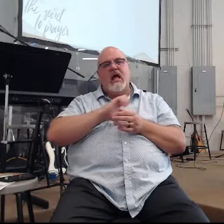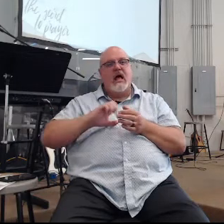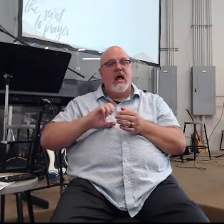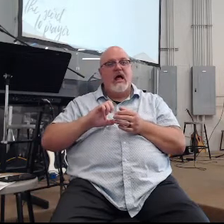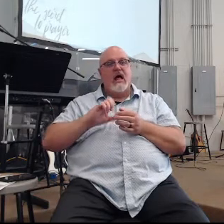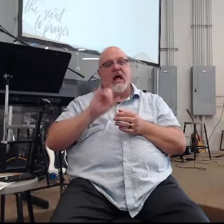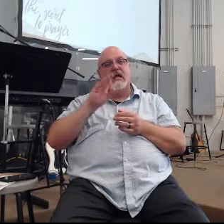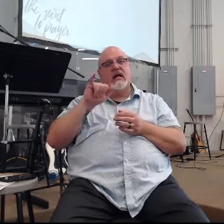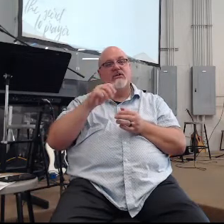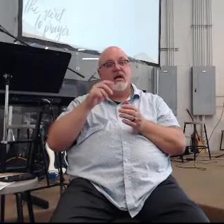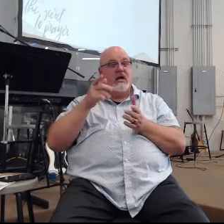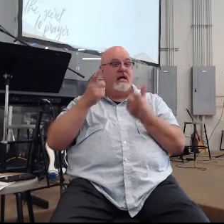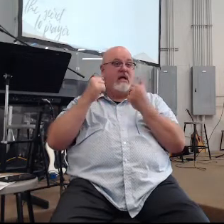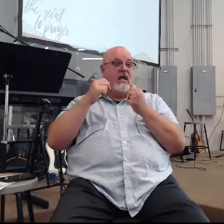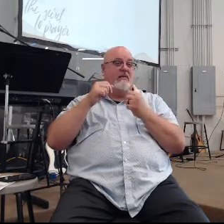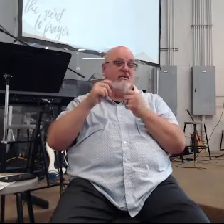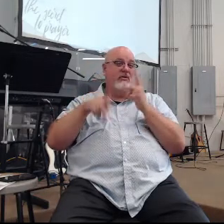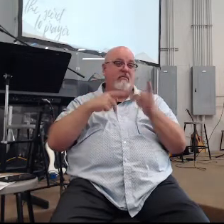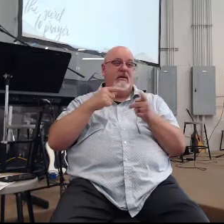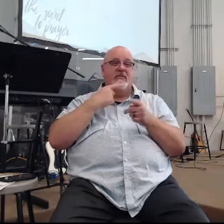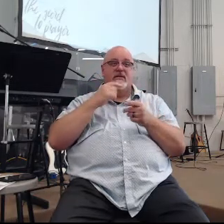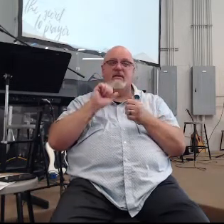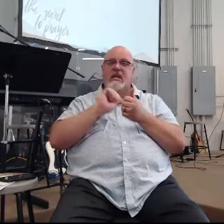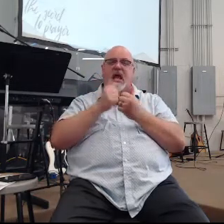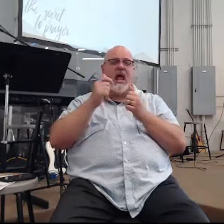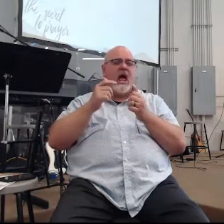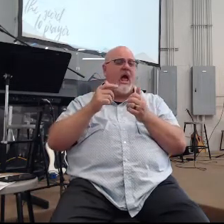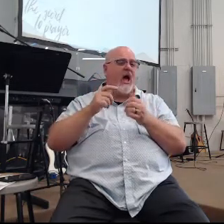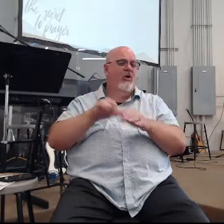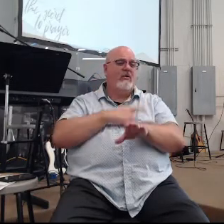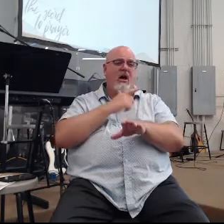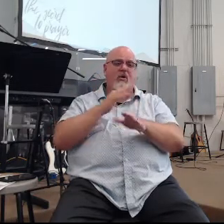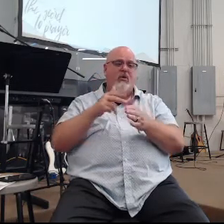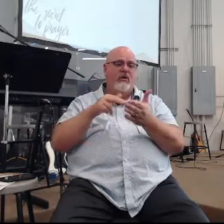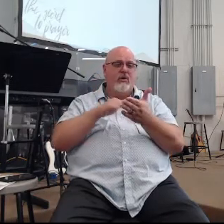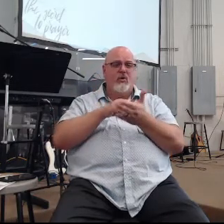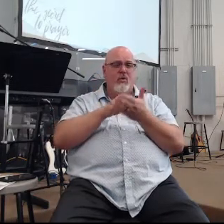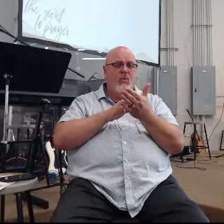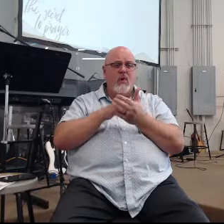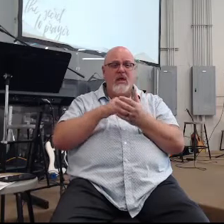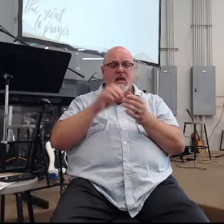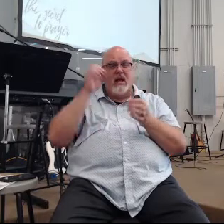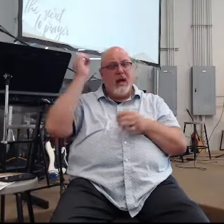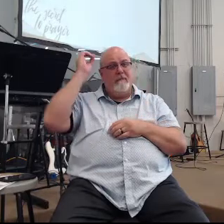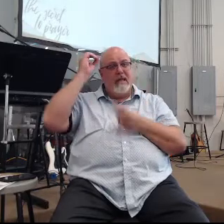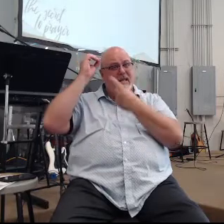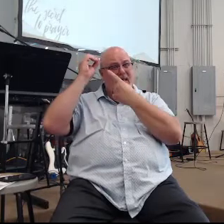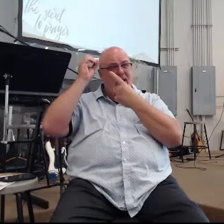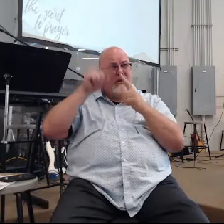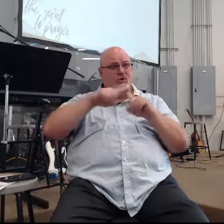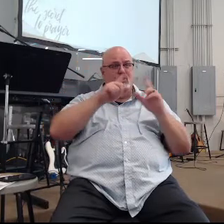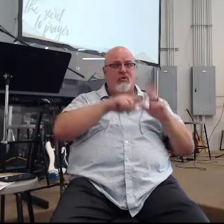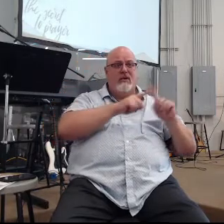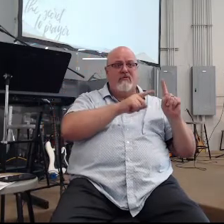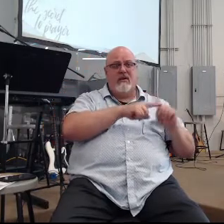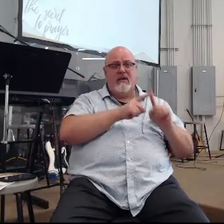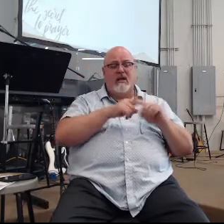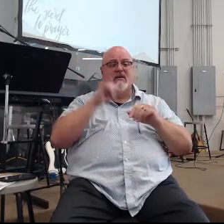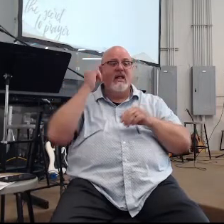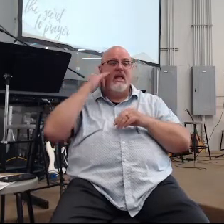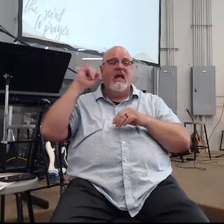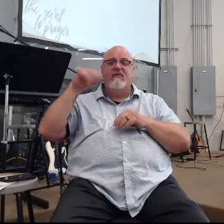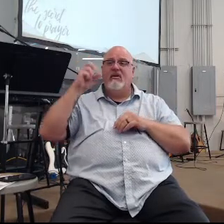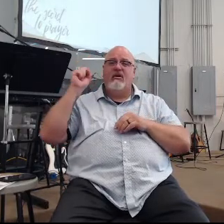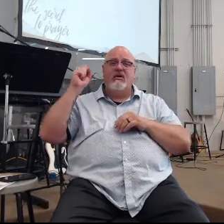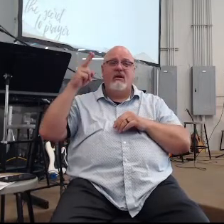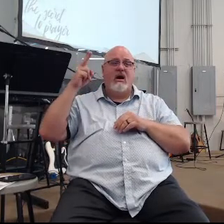to all the people and said how long will you go limping between two different opinions if the Lord Yahweh is God